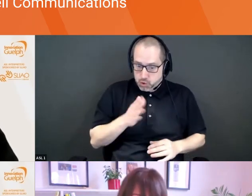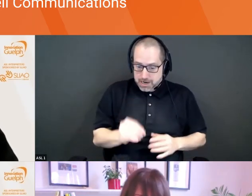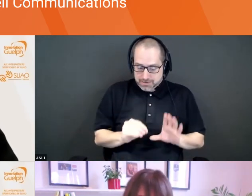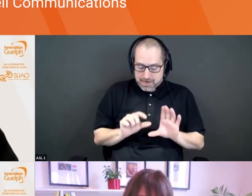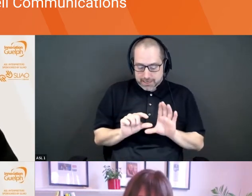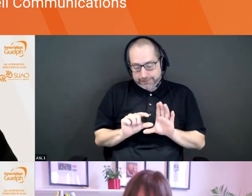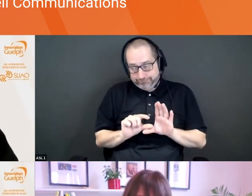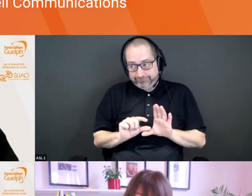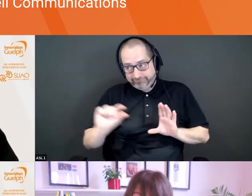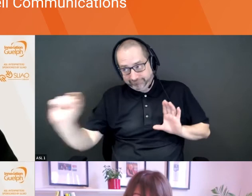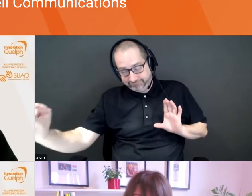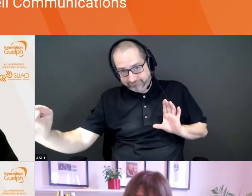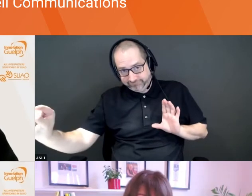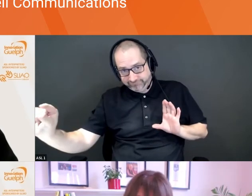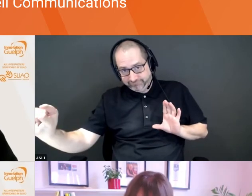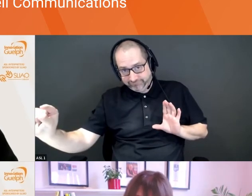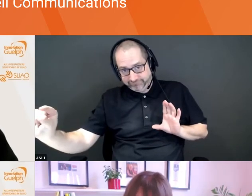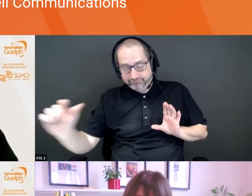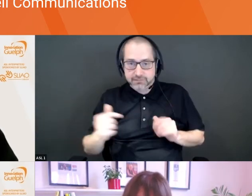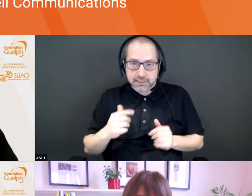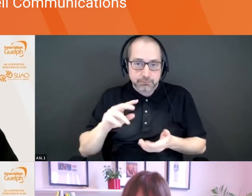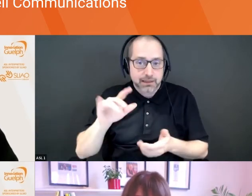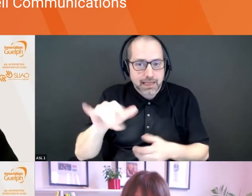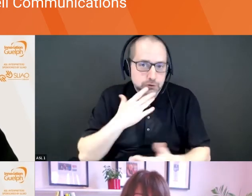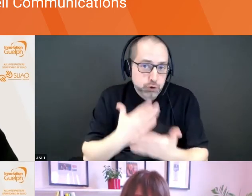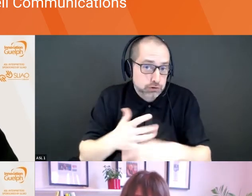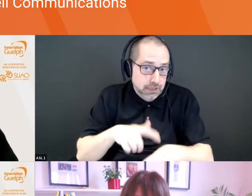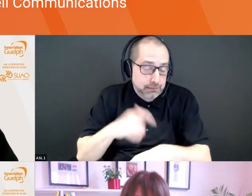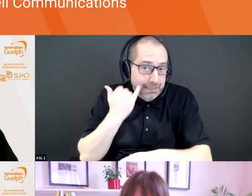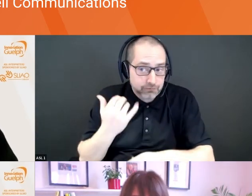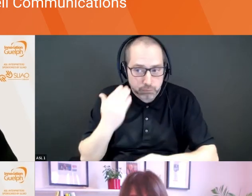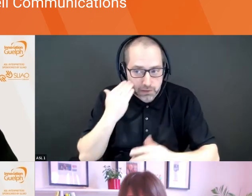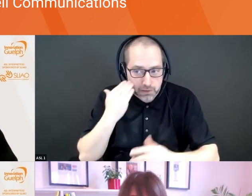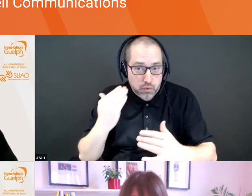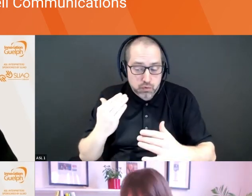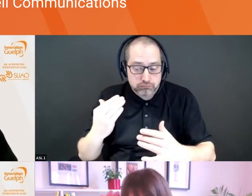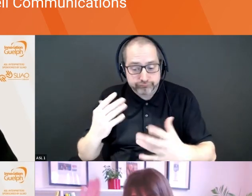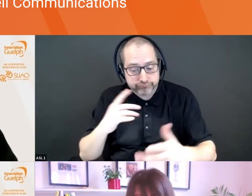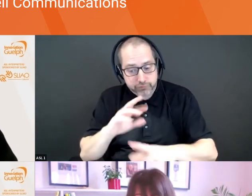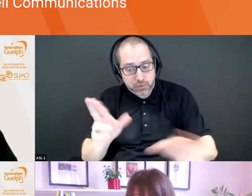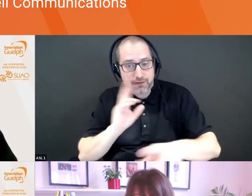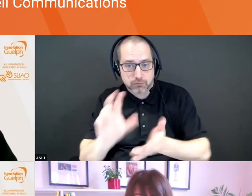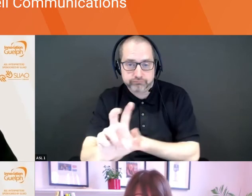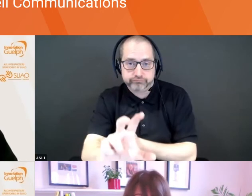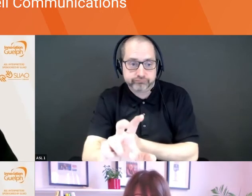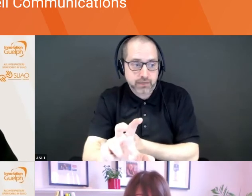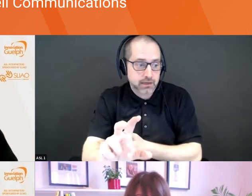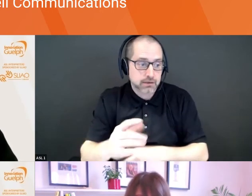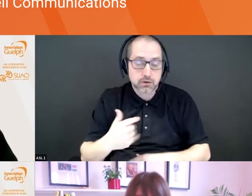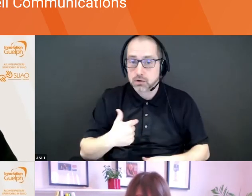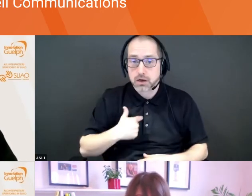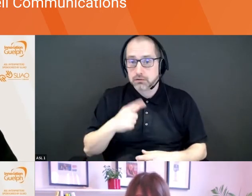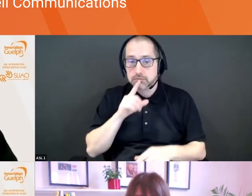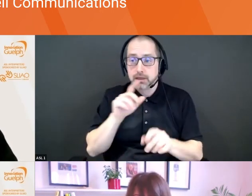That's the time for investment, but knowing that you're now opening up. So I like, I take my hat off to people who